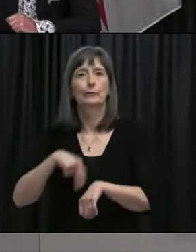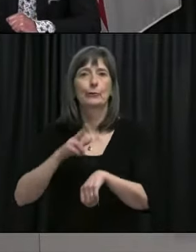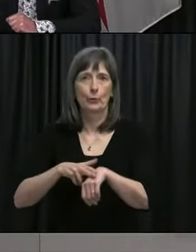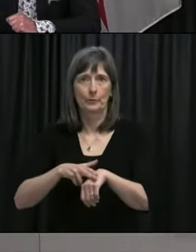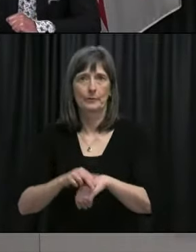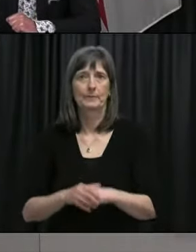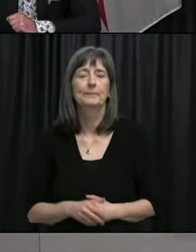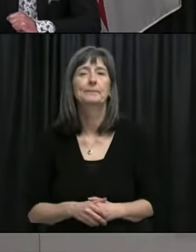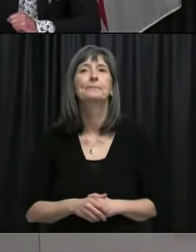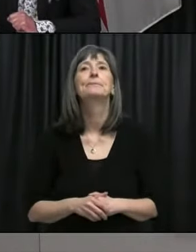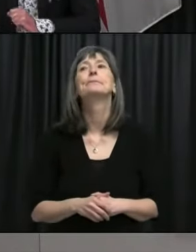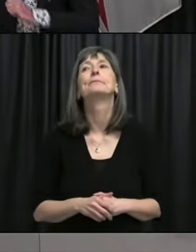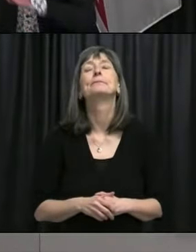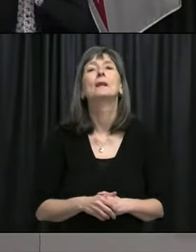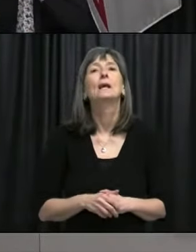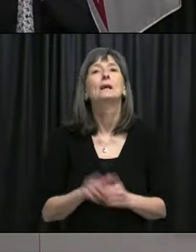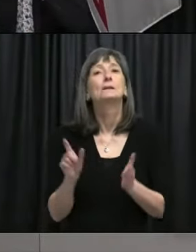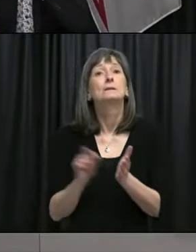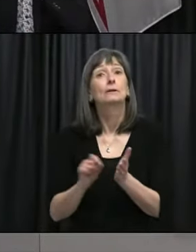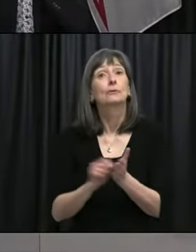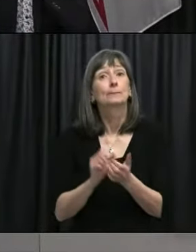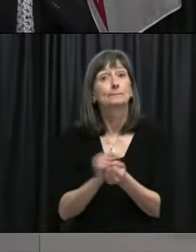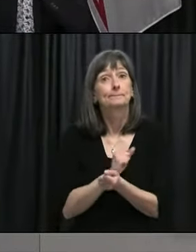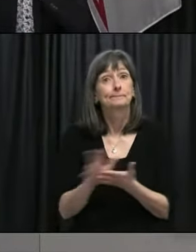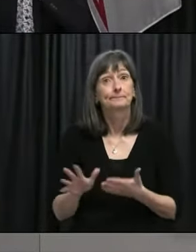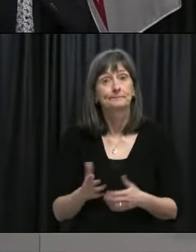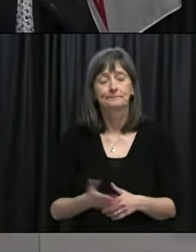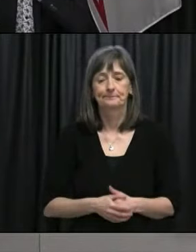Peter Jackson with the telegram. Do you have a final question?